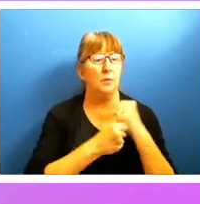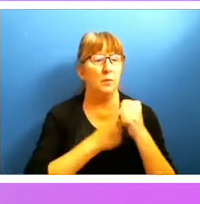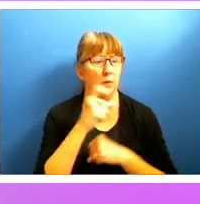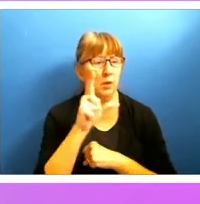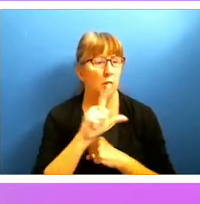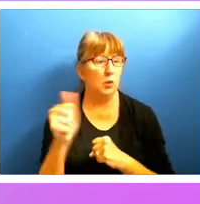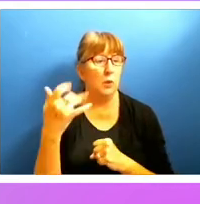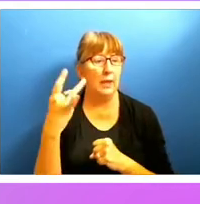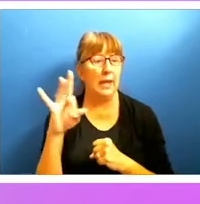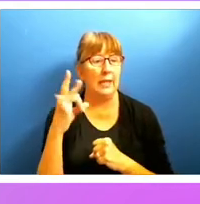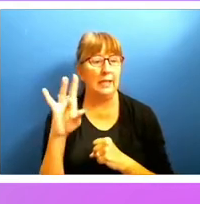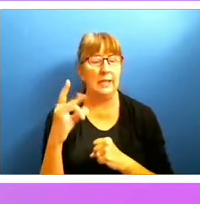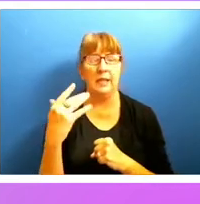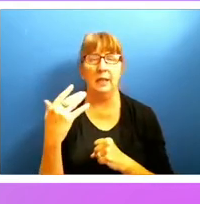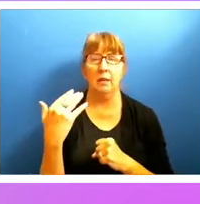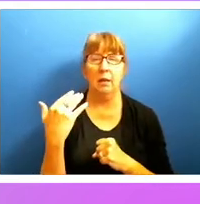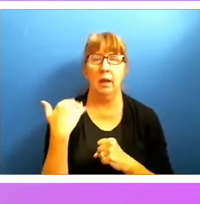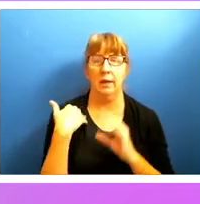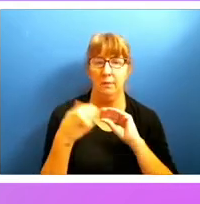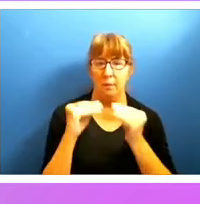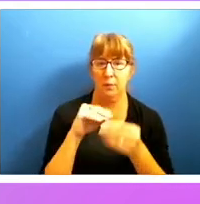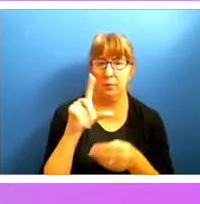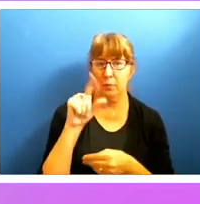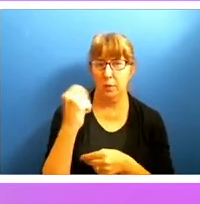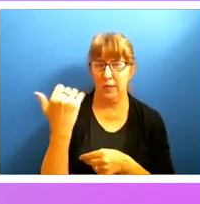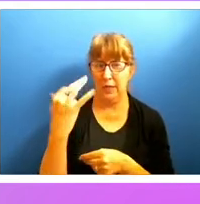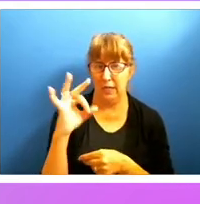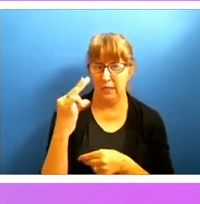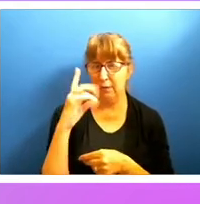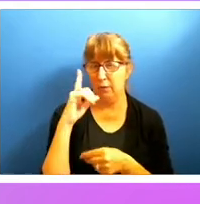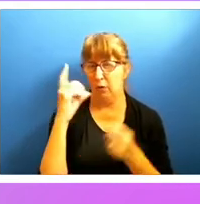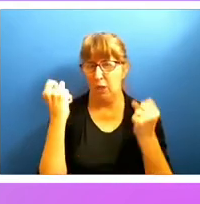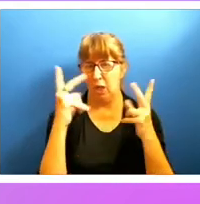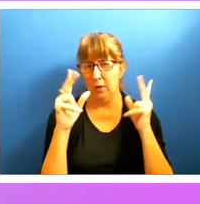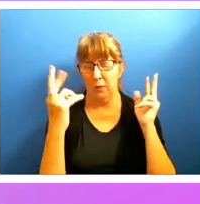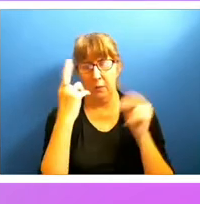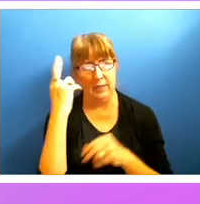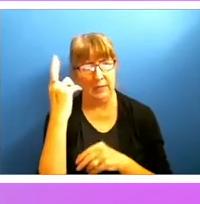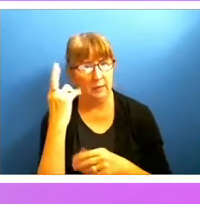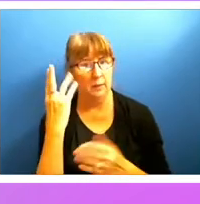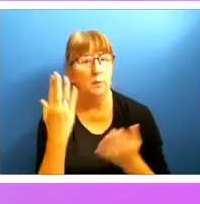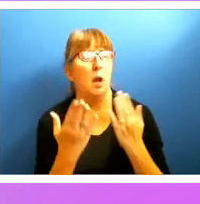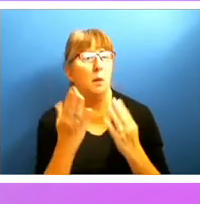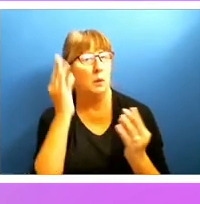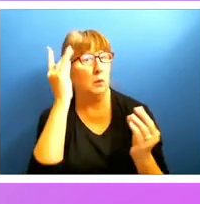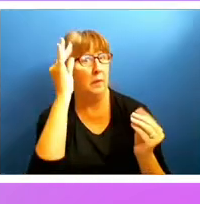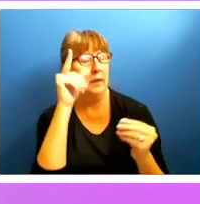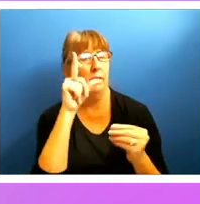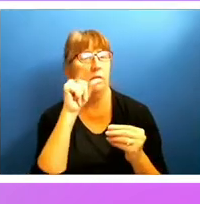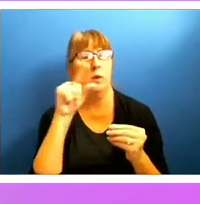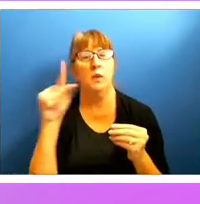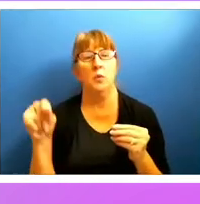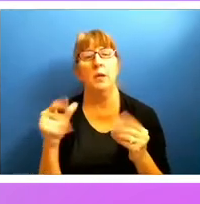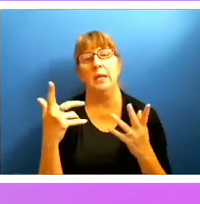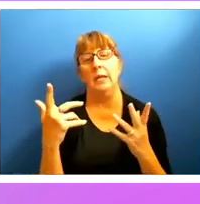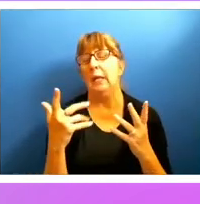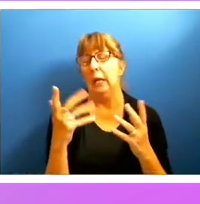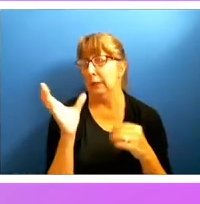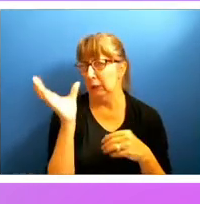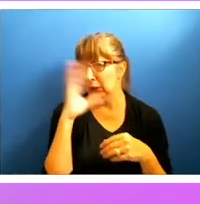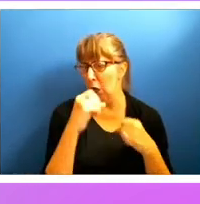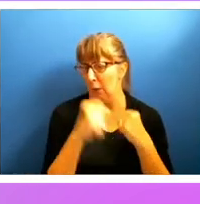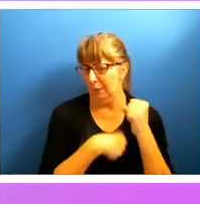draft numbers from 2019, and for a lot of reasons, we probably will think of 2020 as an anomaly. But